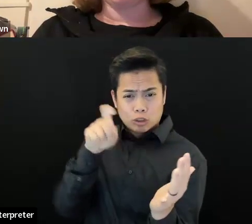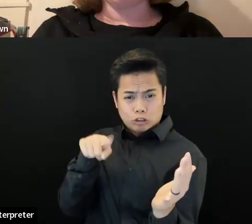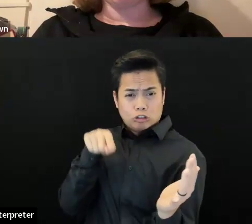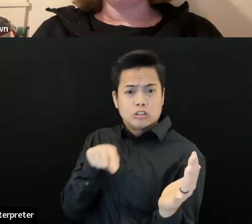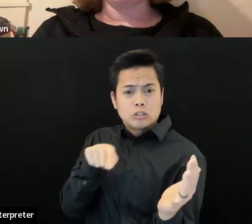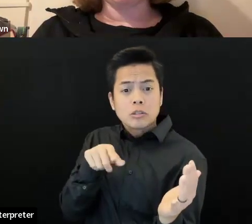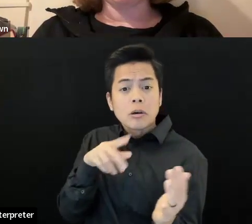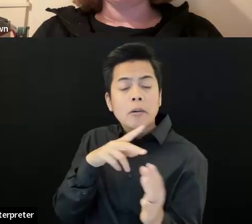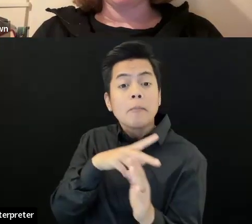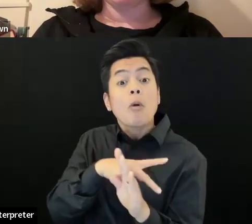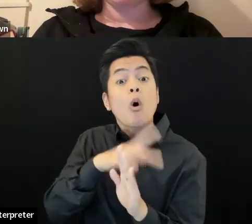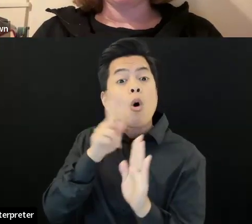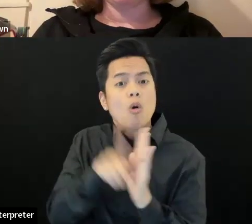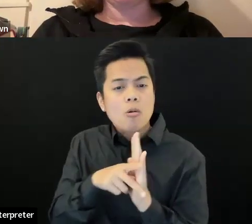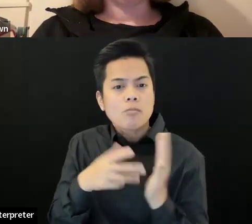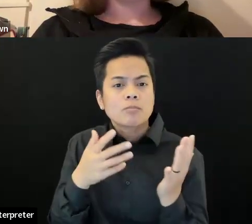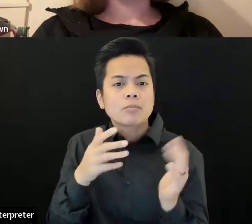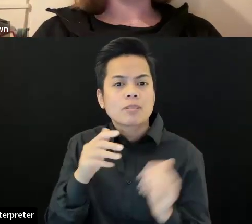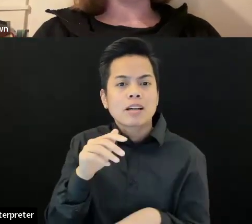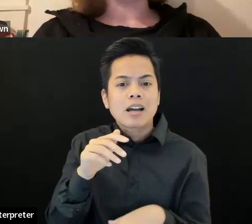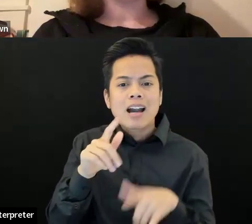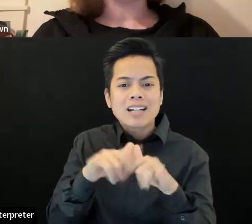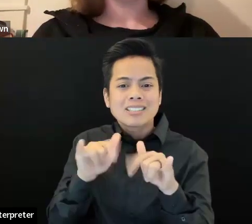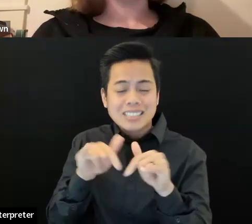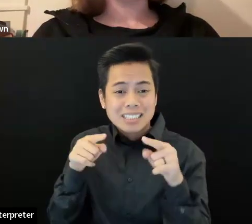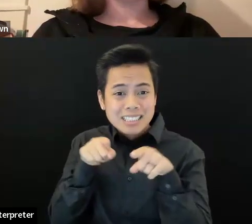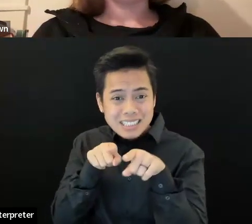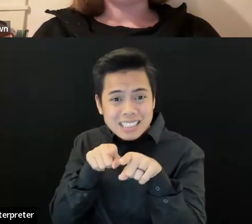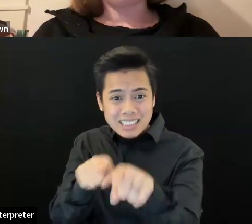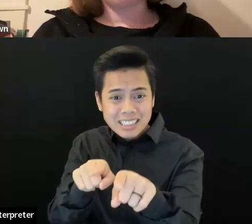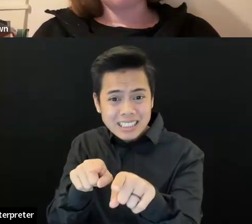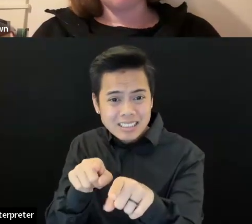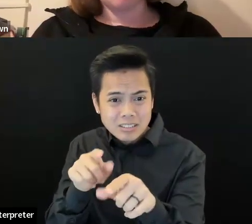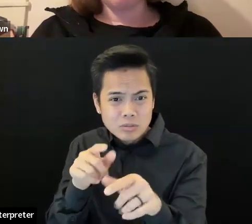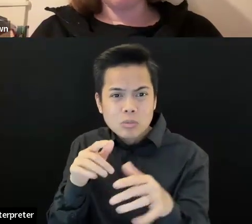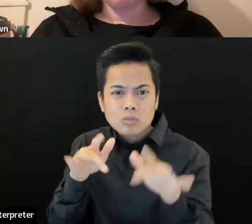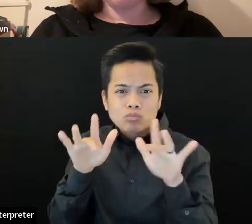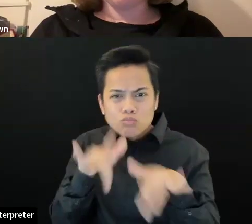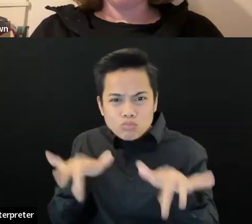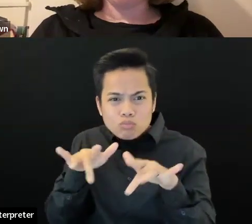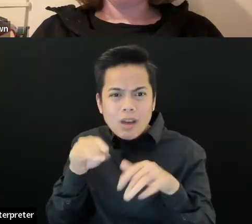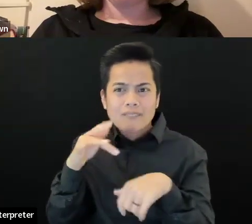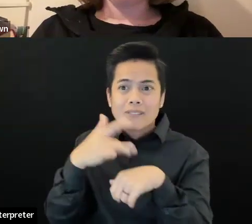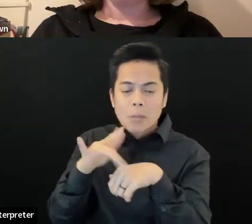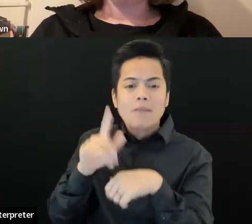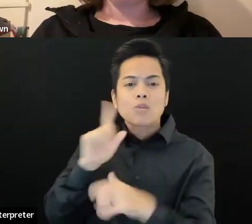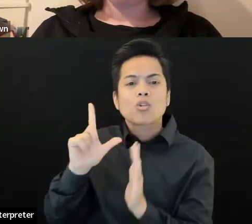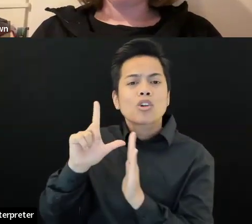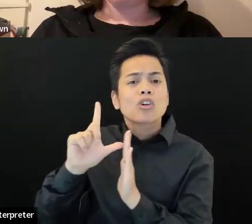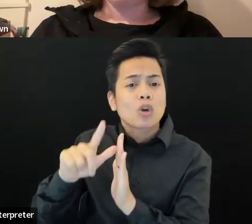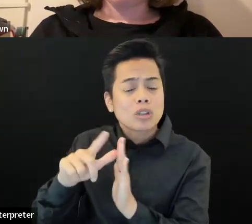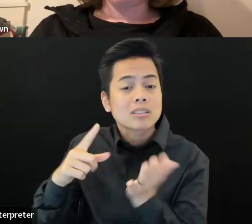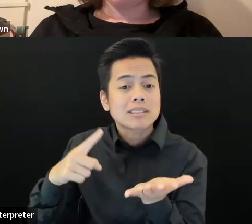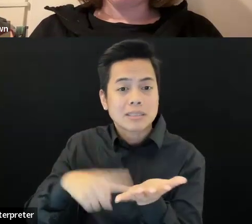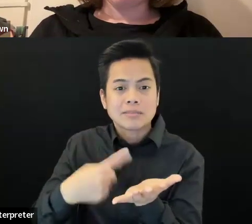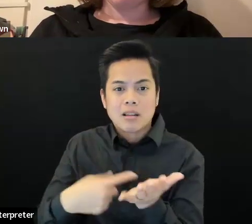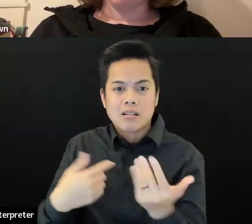alternative modes of participation. Emily. Yeah. So it's, um, definitely a plan for